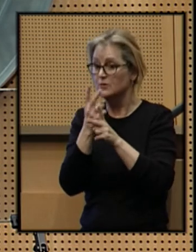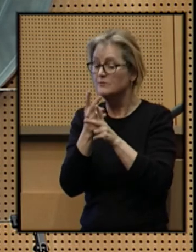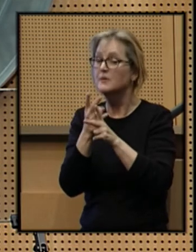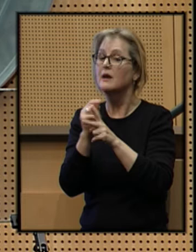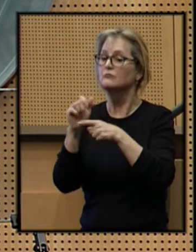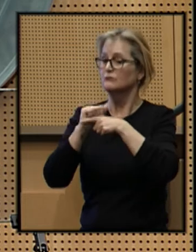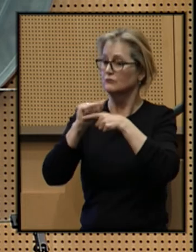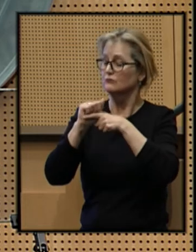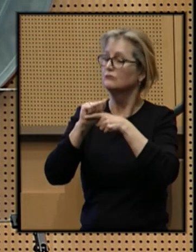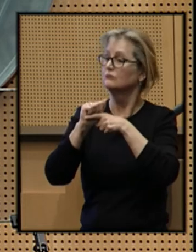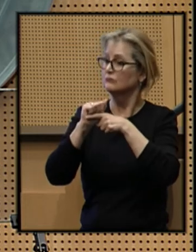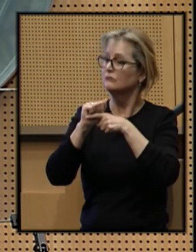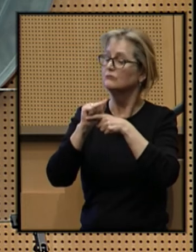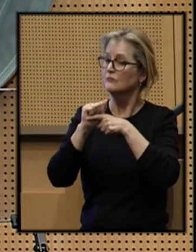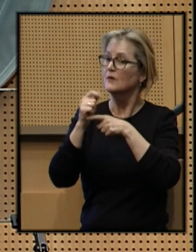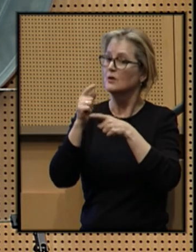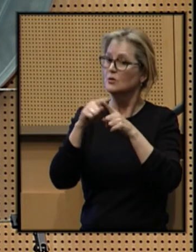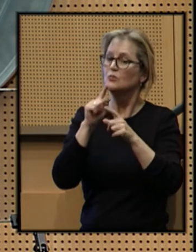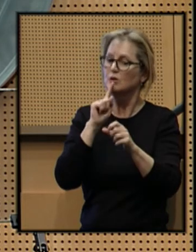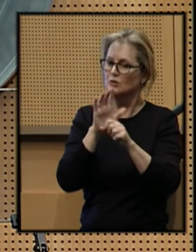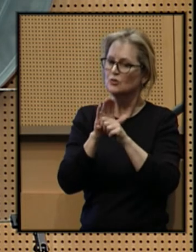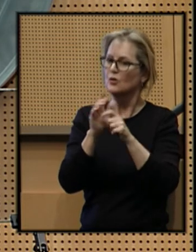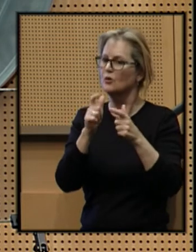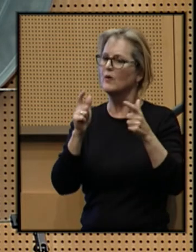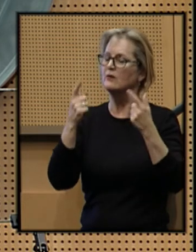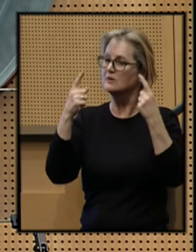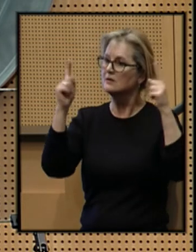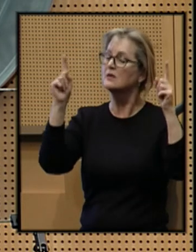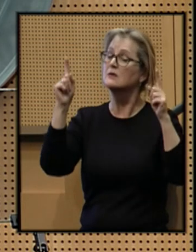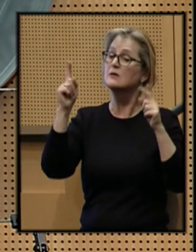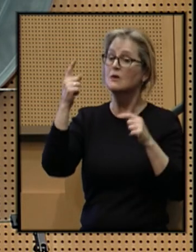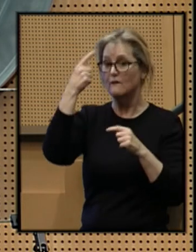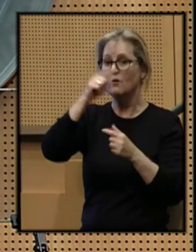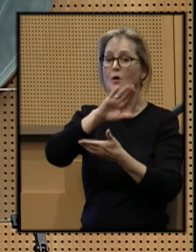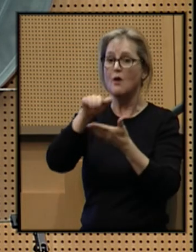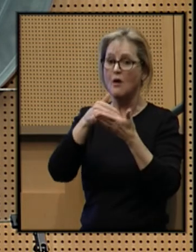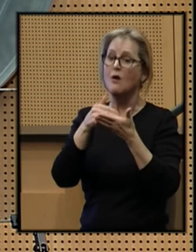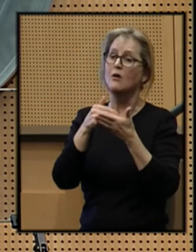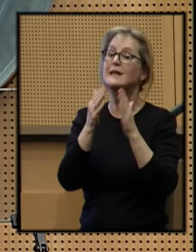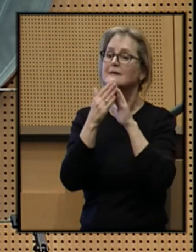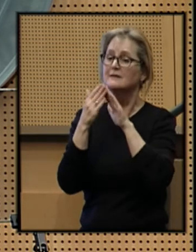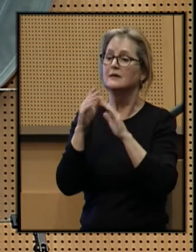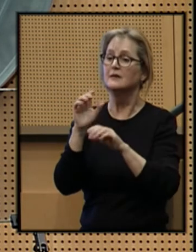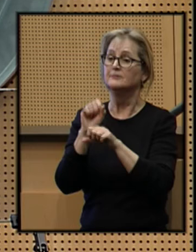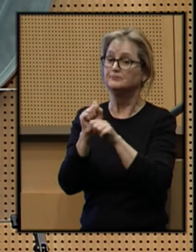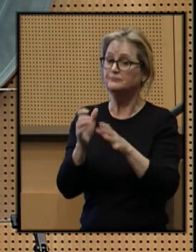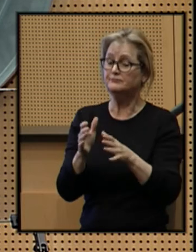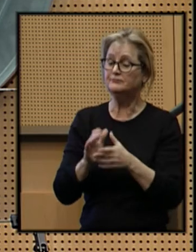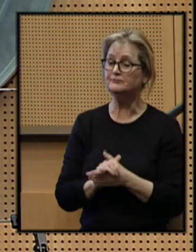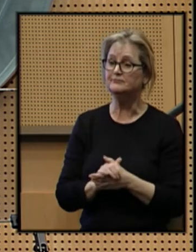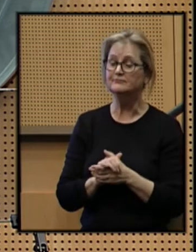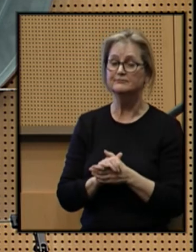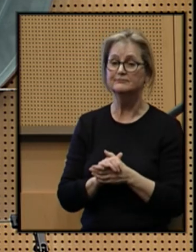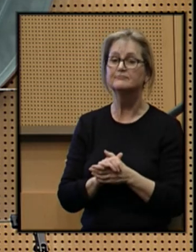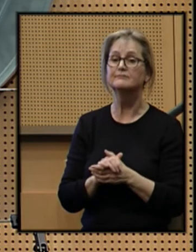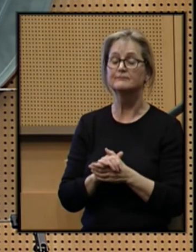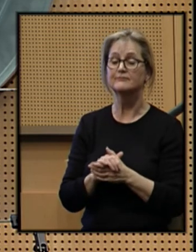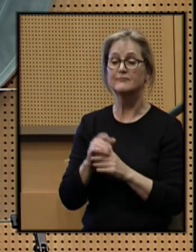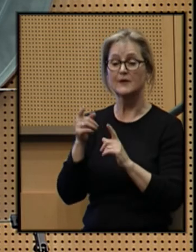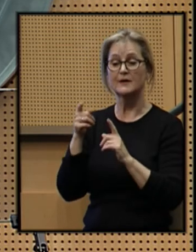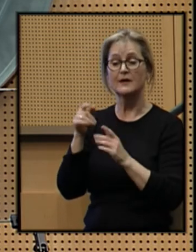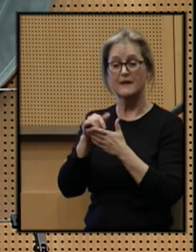and training practices to ensure greater success for all city employees. And that end,